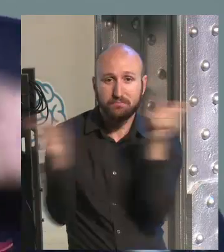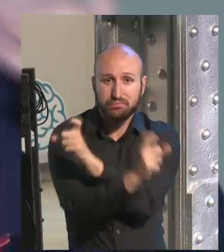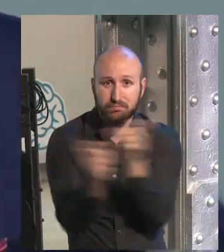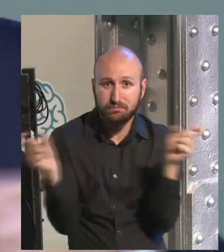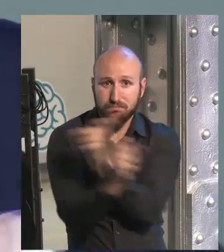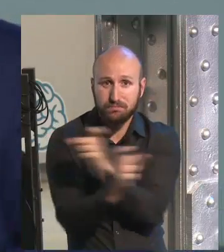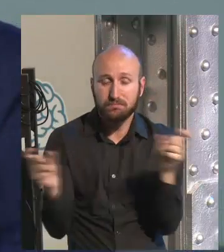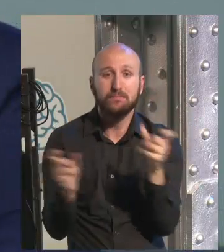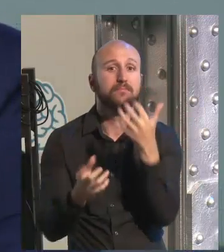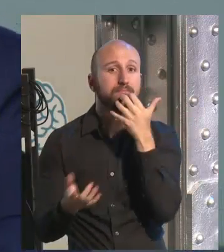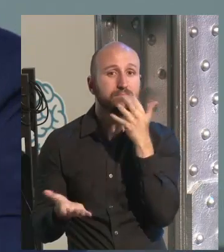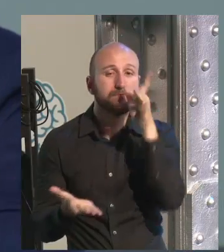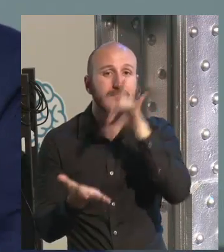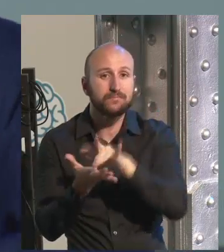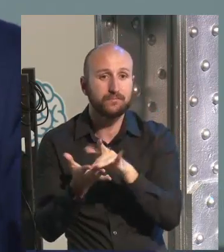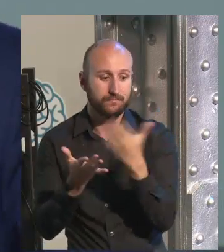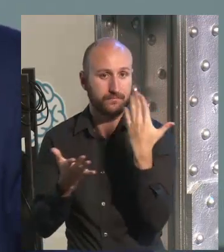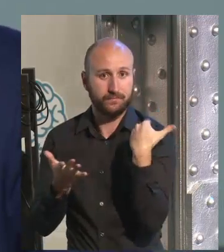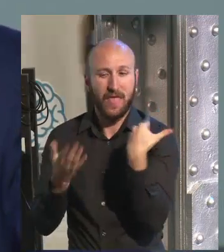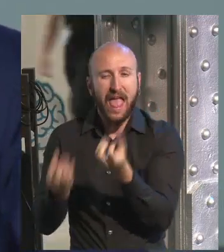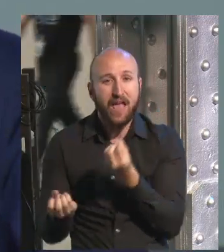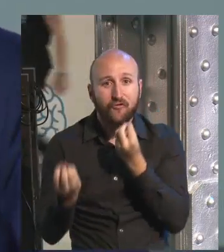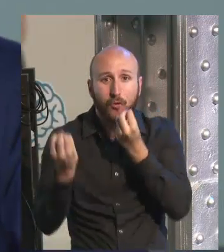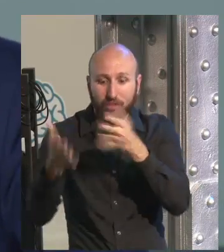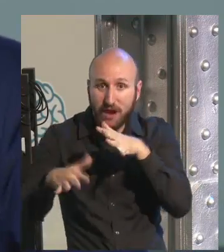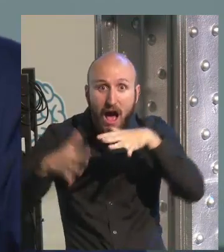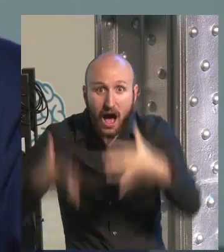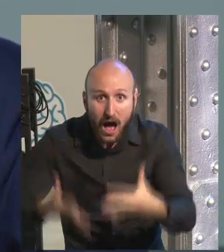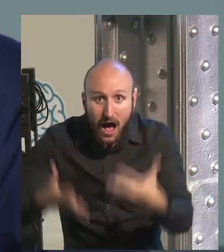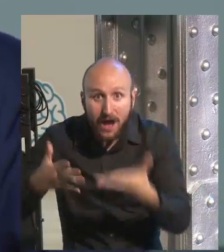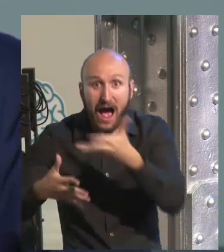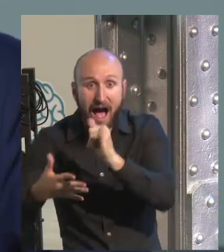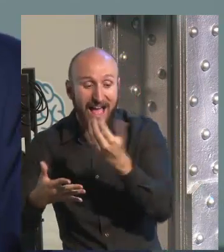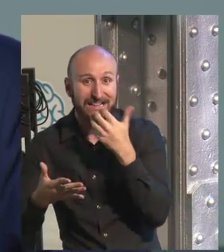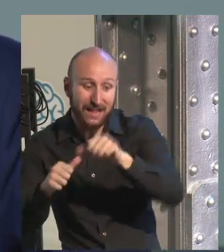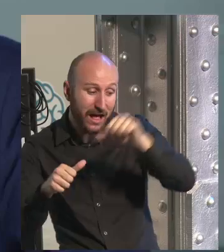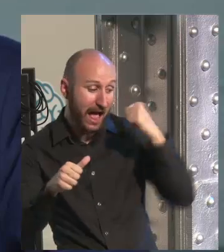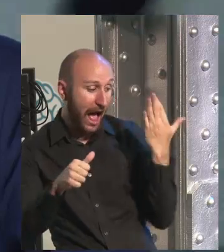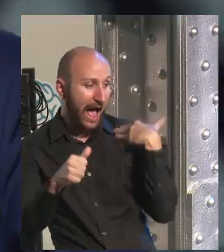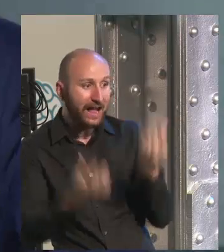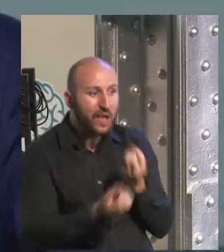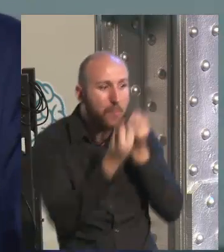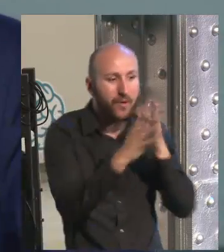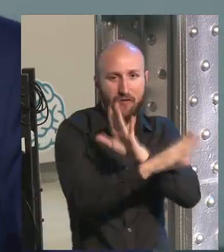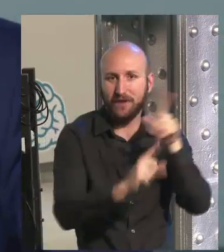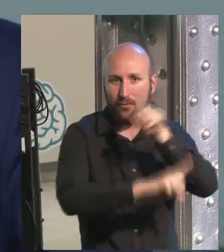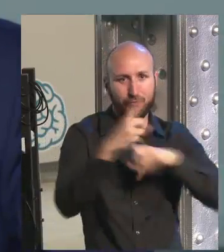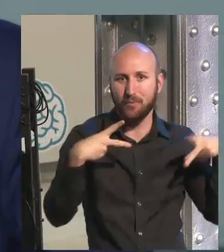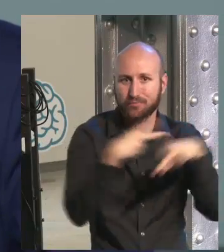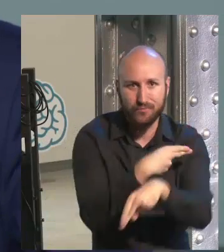or other